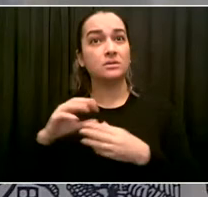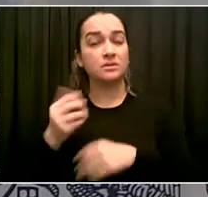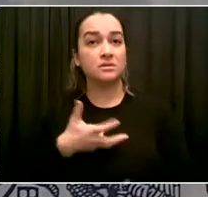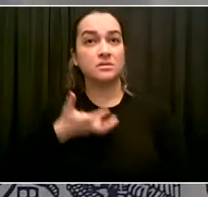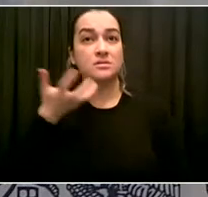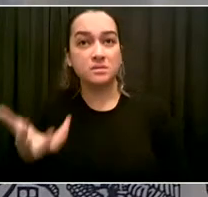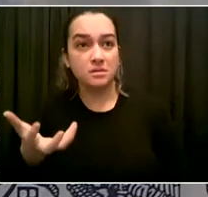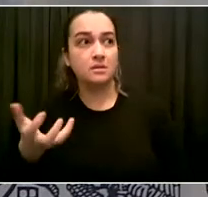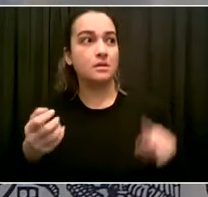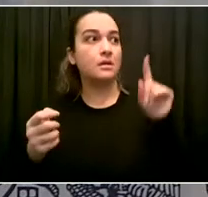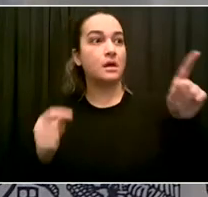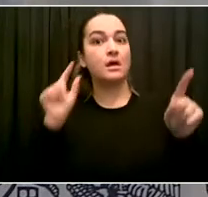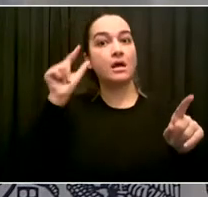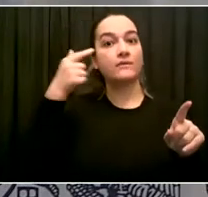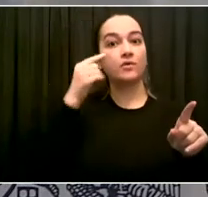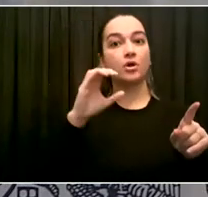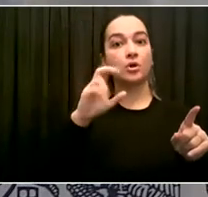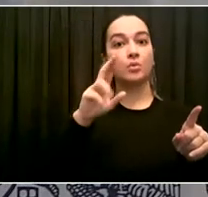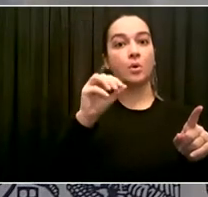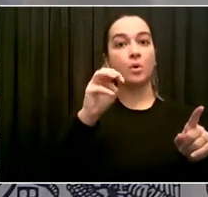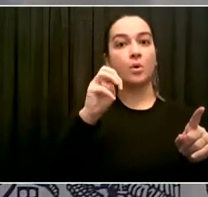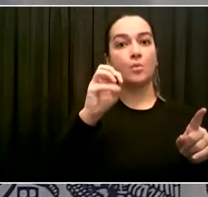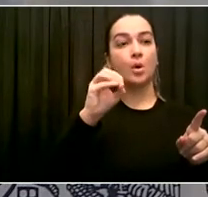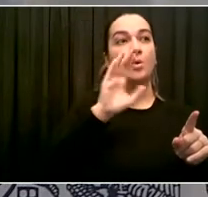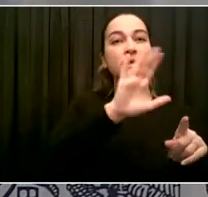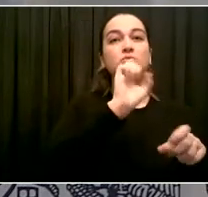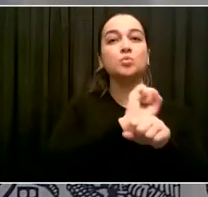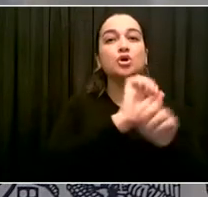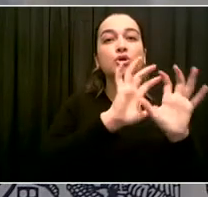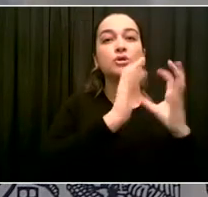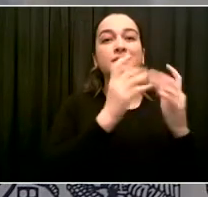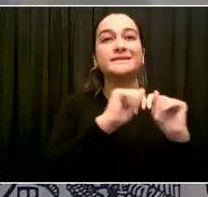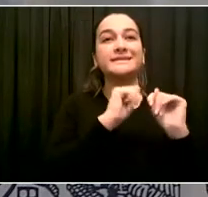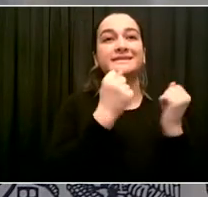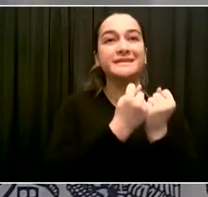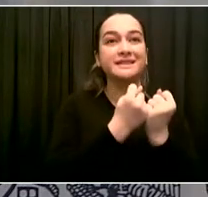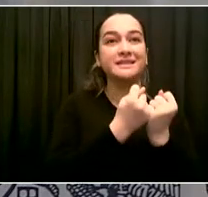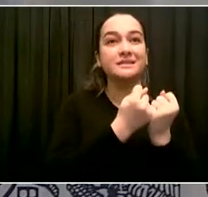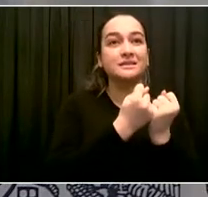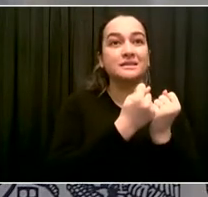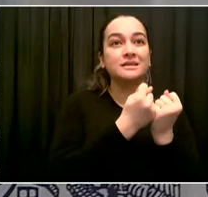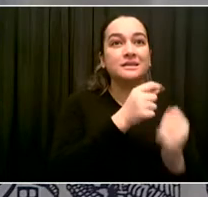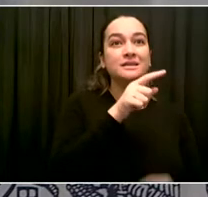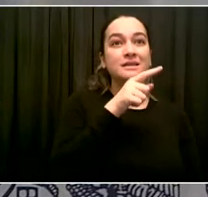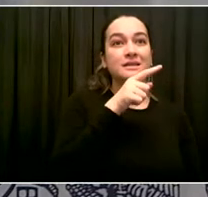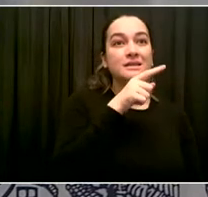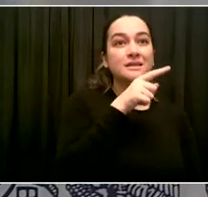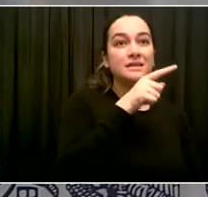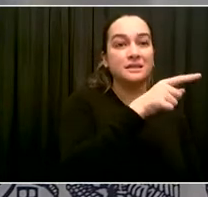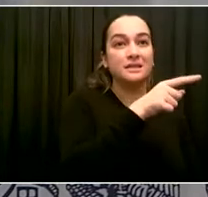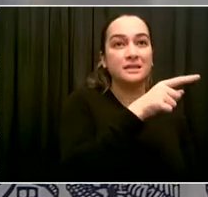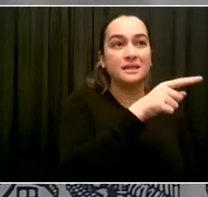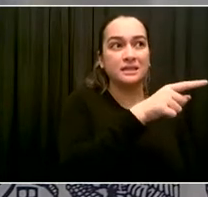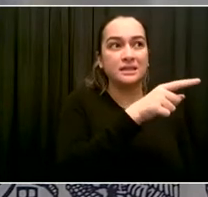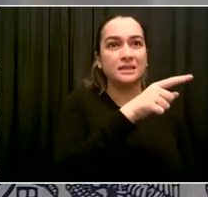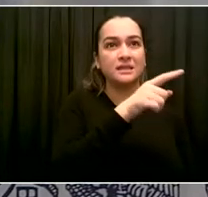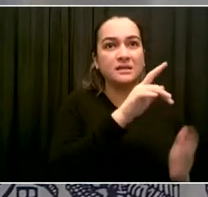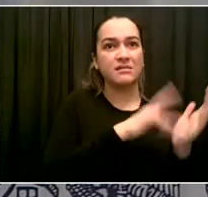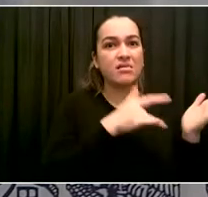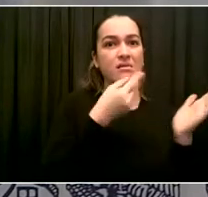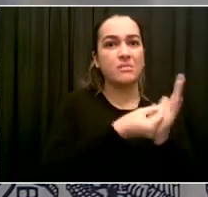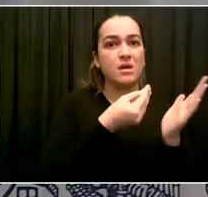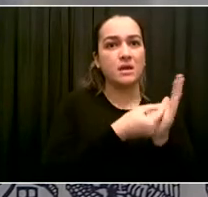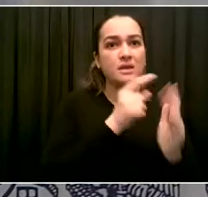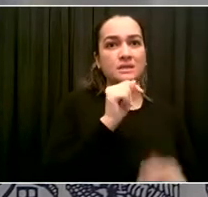a systematic taxpayer funded attack campaign against a woman who came forward to talk about the sexual